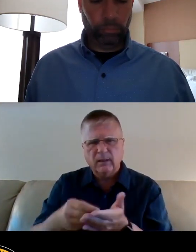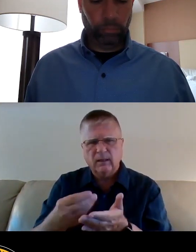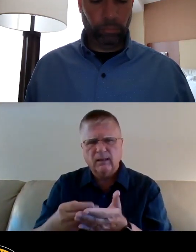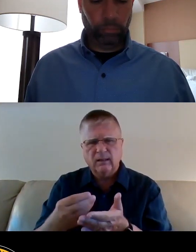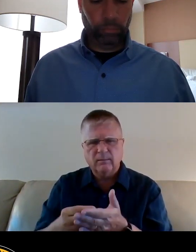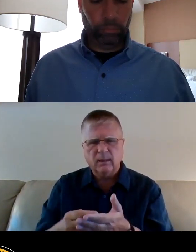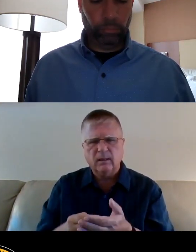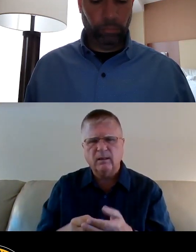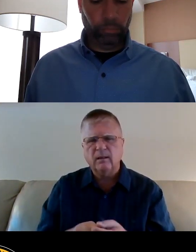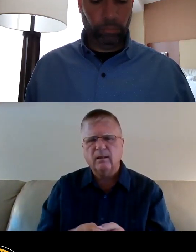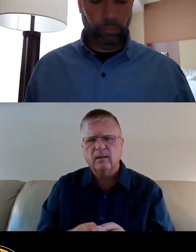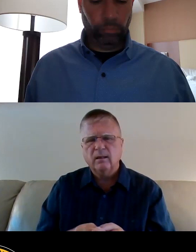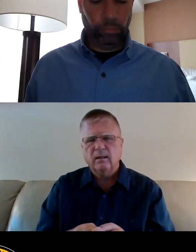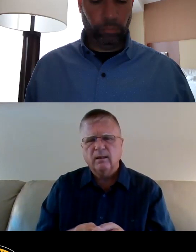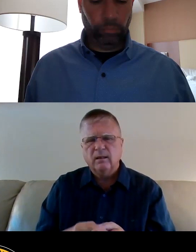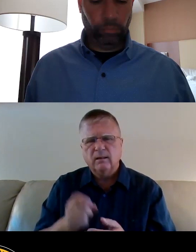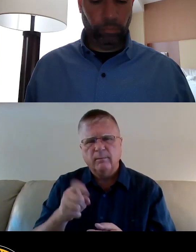lease.